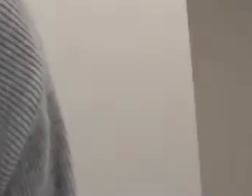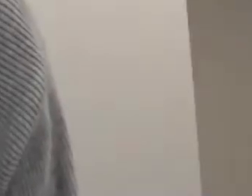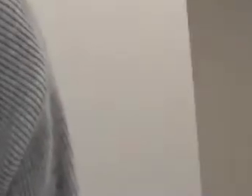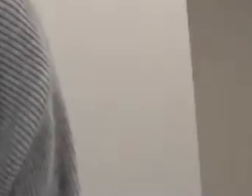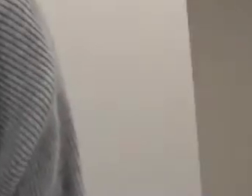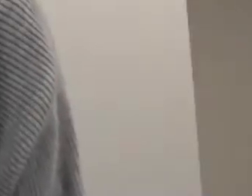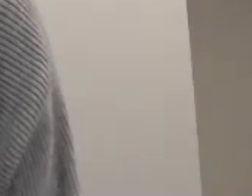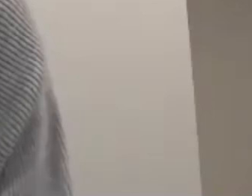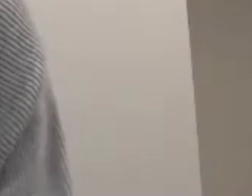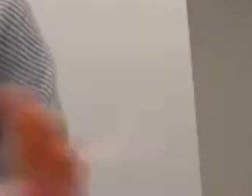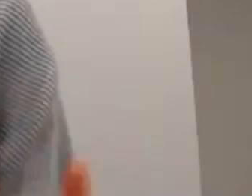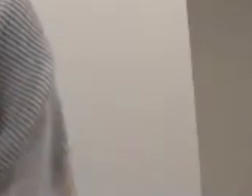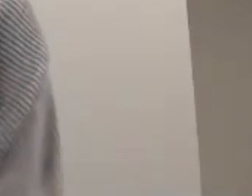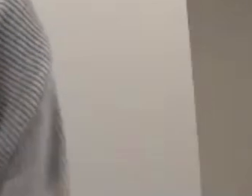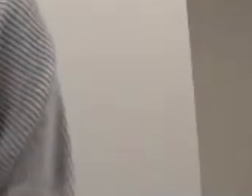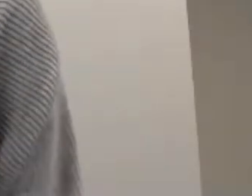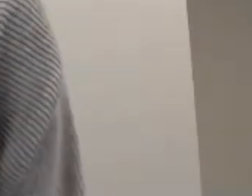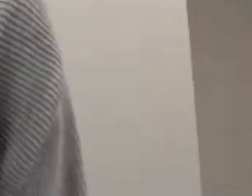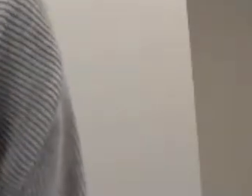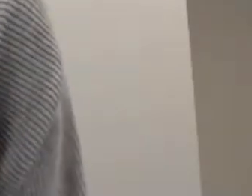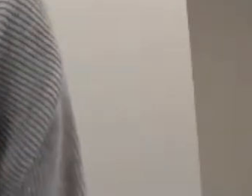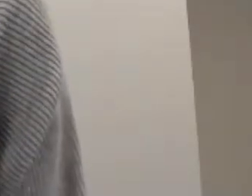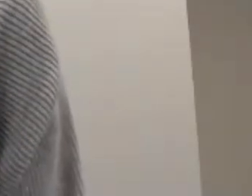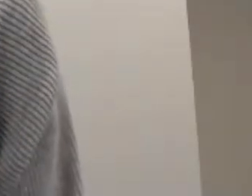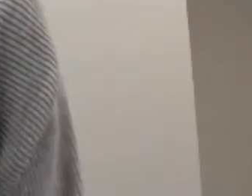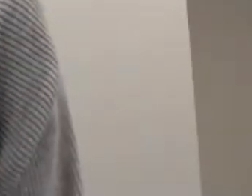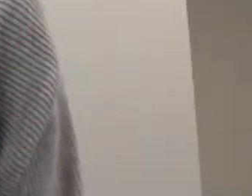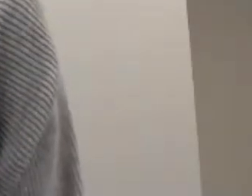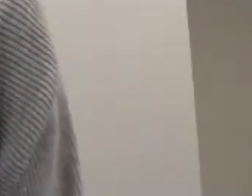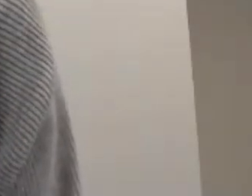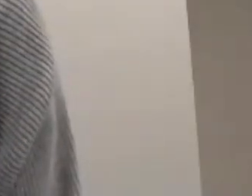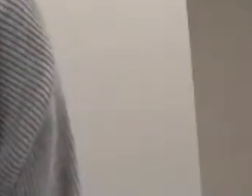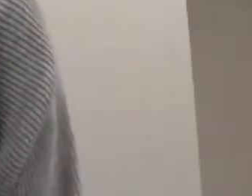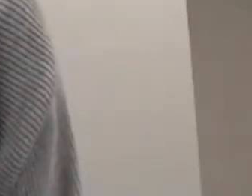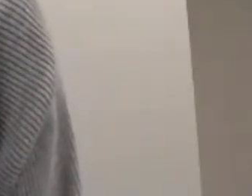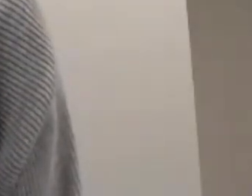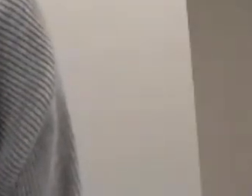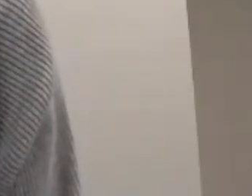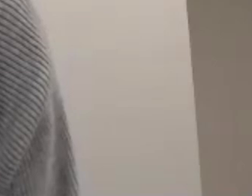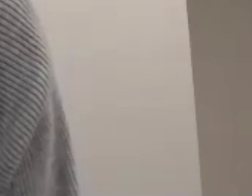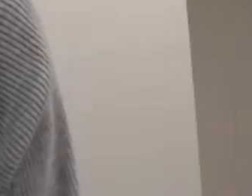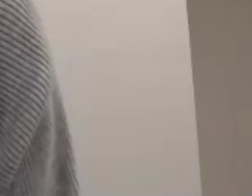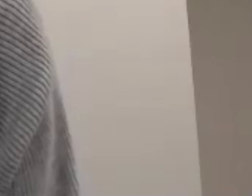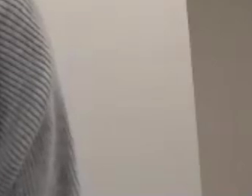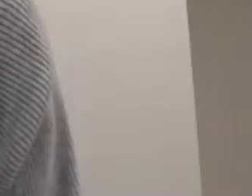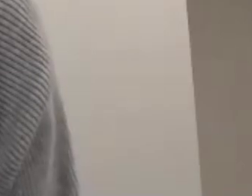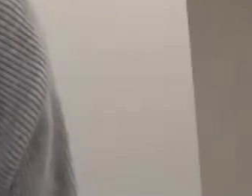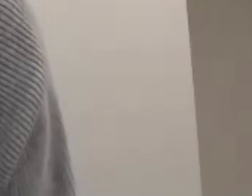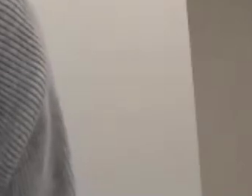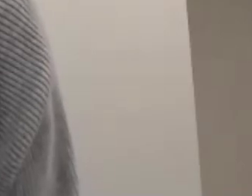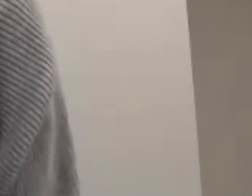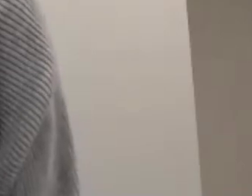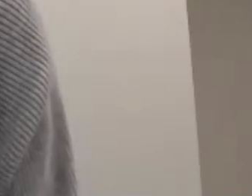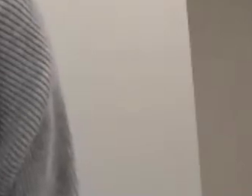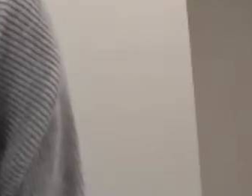um we'll share after once we share the reporting with everybody um we'll include some links to um some groups the